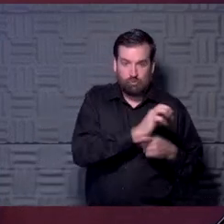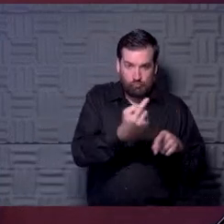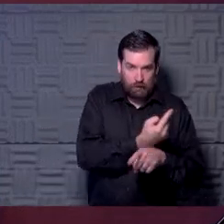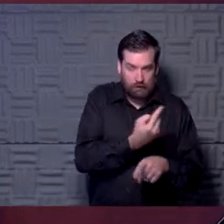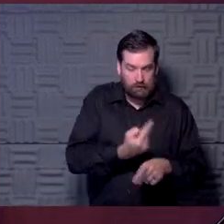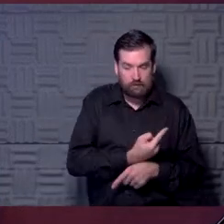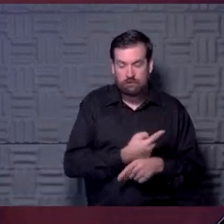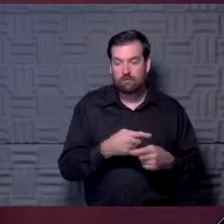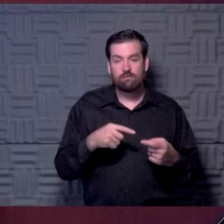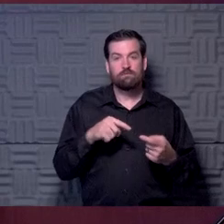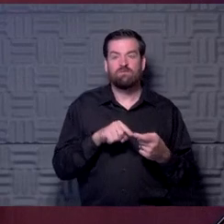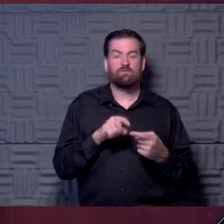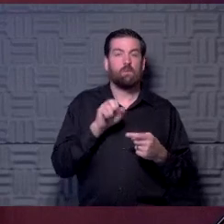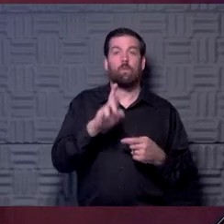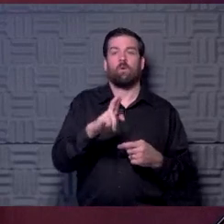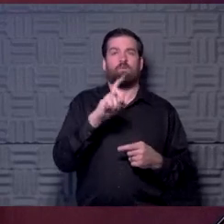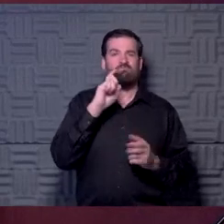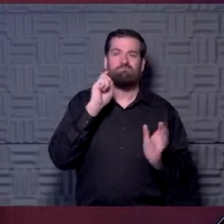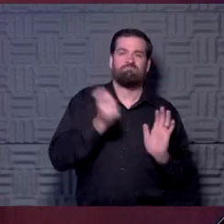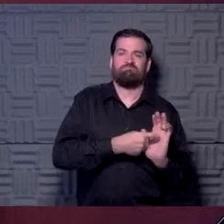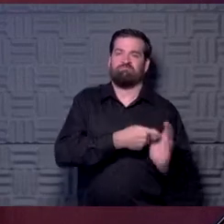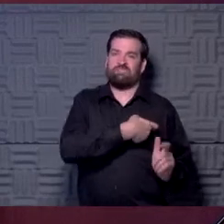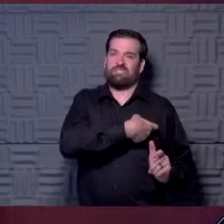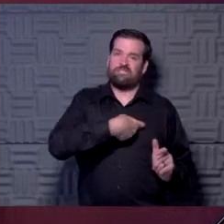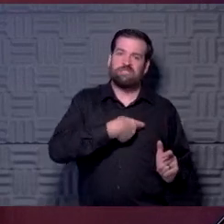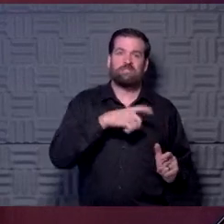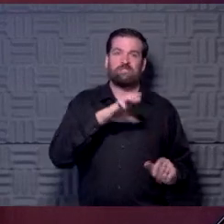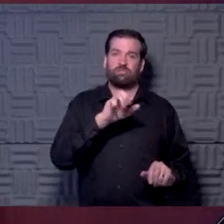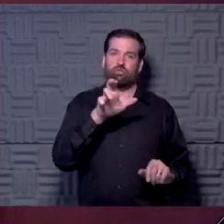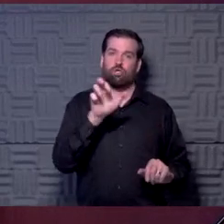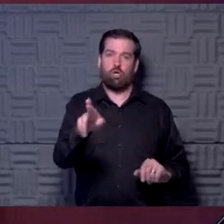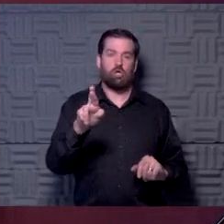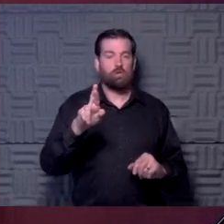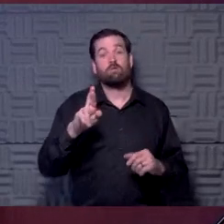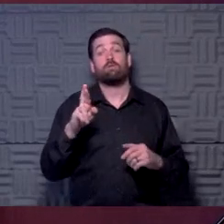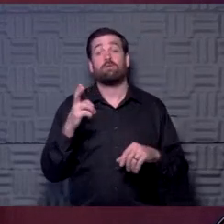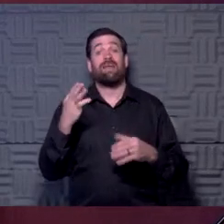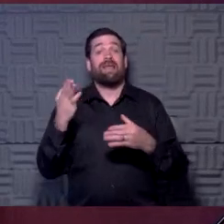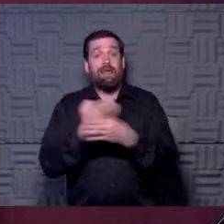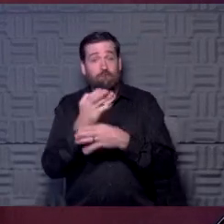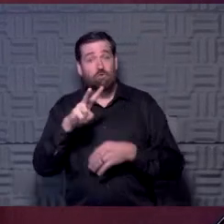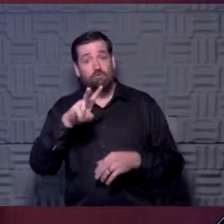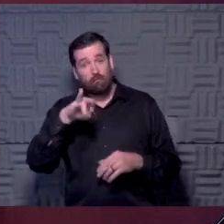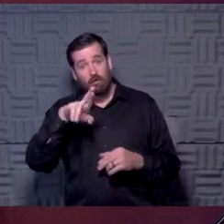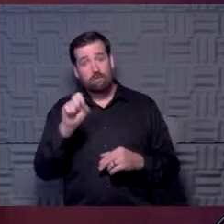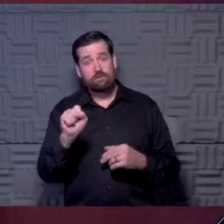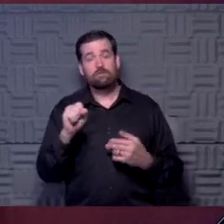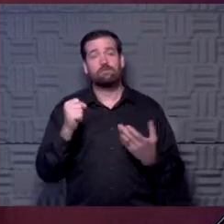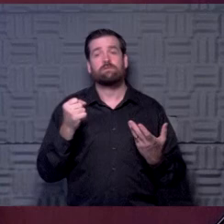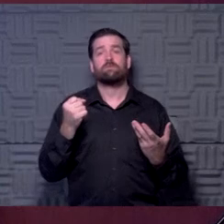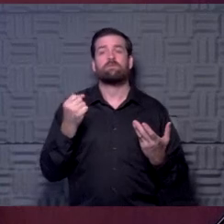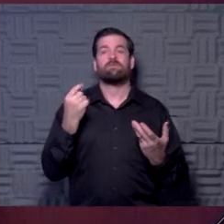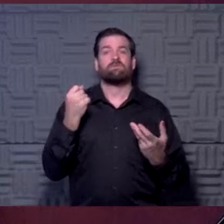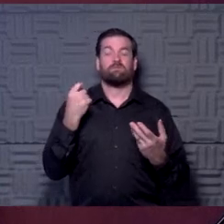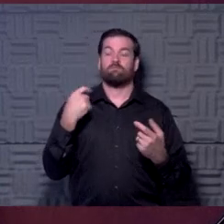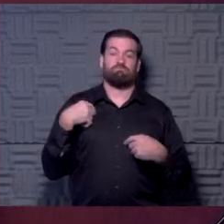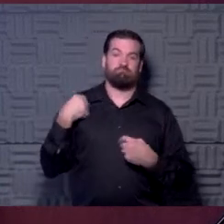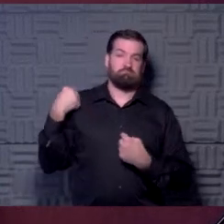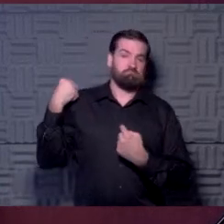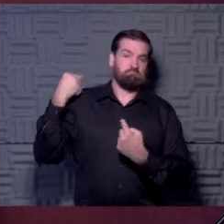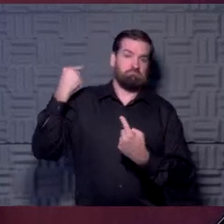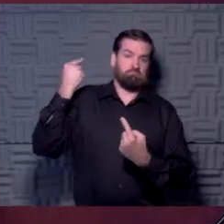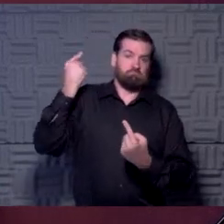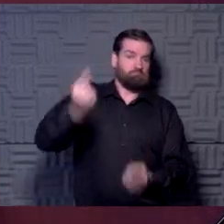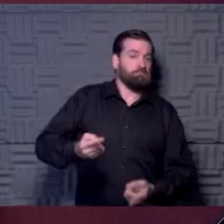or evidence of scar in their heart. So that's, it's, it, with the average virus, I think, because we've been doing this for so